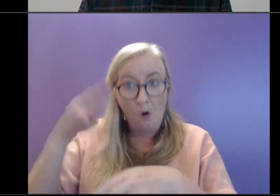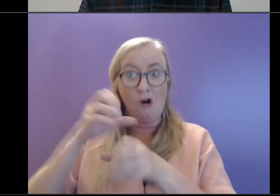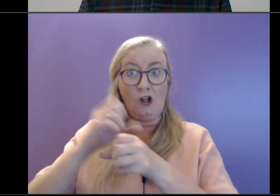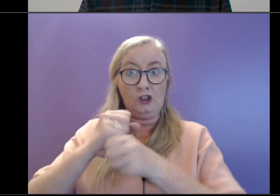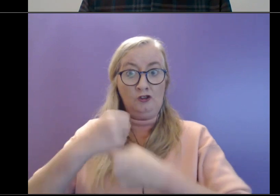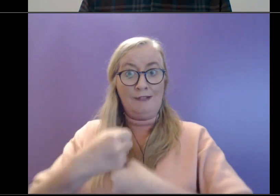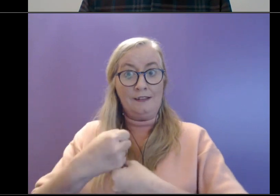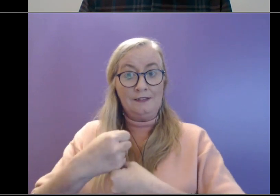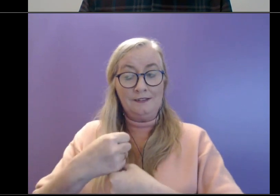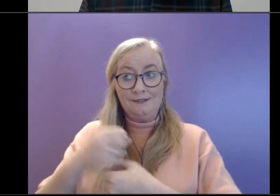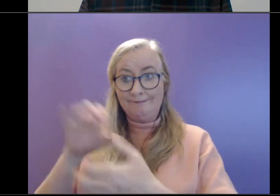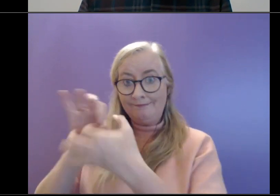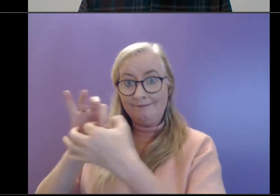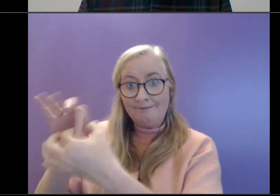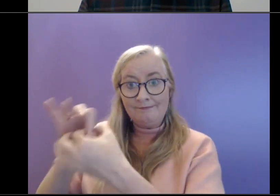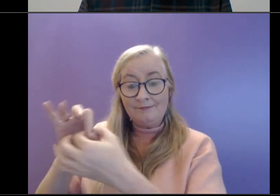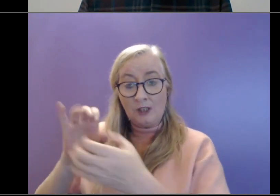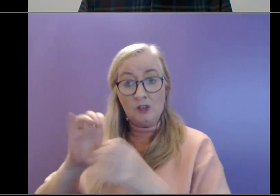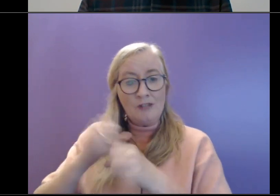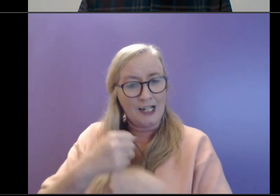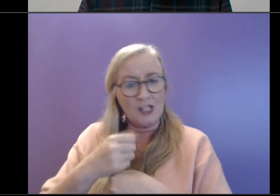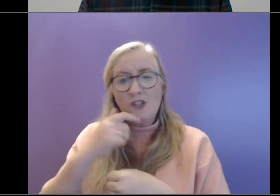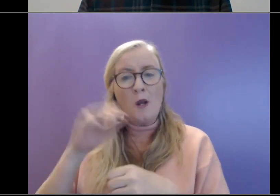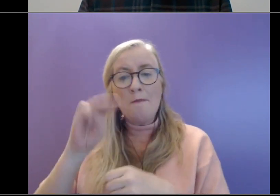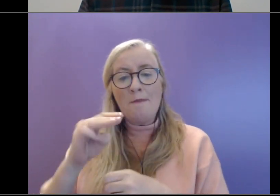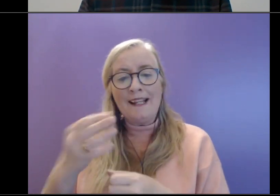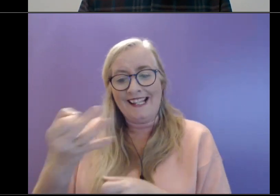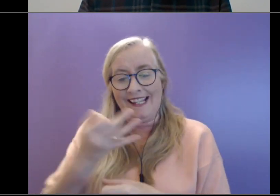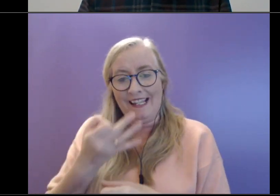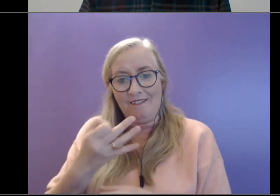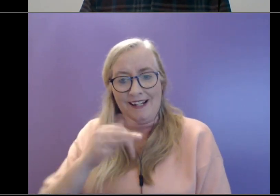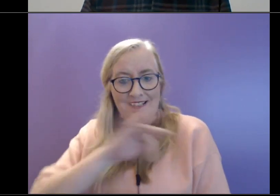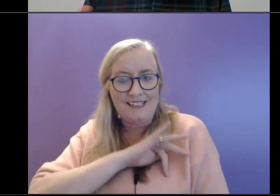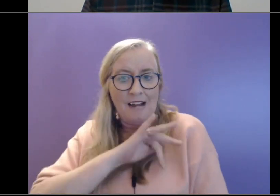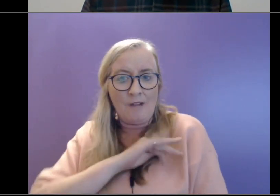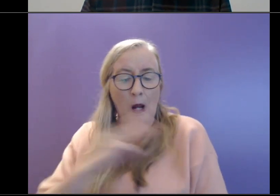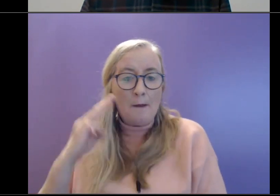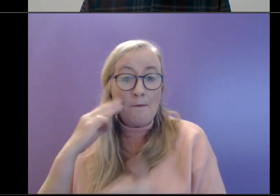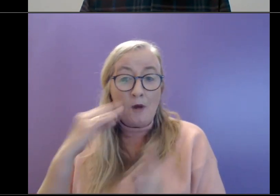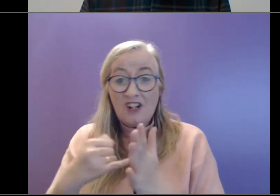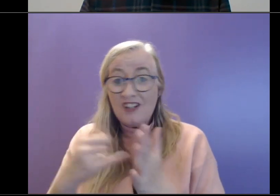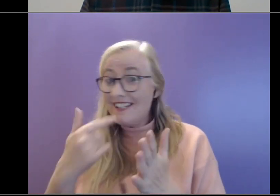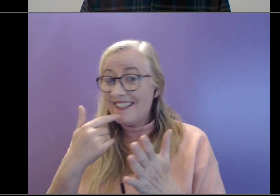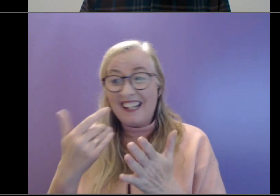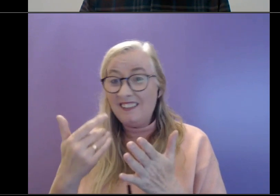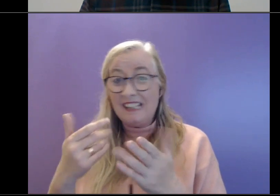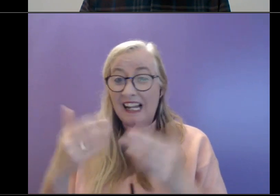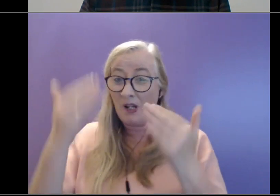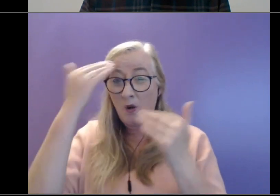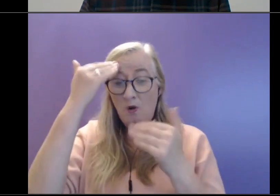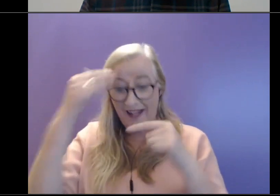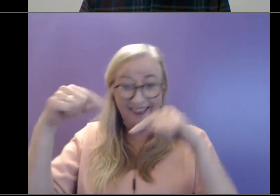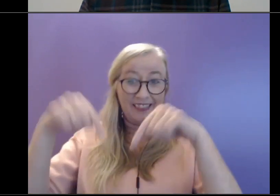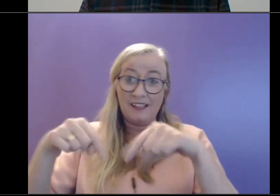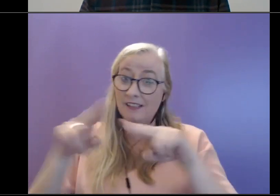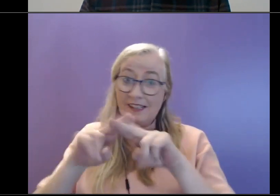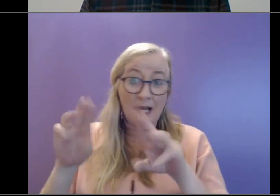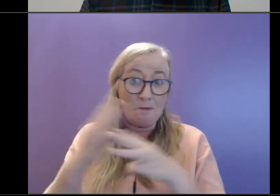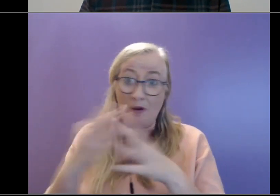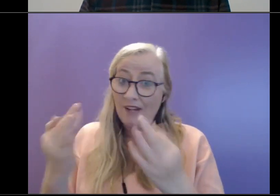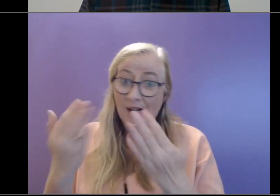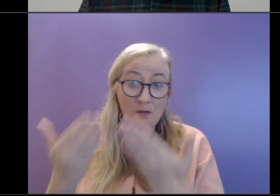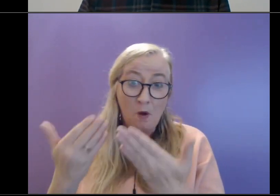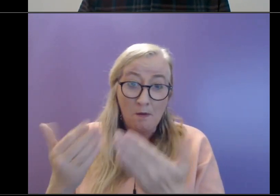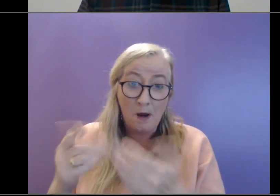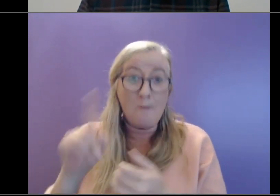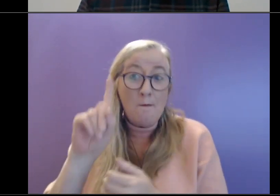around kind of giving ourselves permission to, you know, that it's not perfect at the moment. The situation is not perfect, but we've